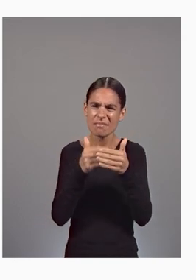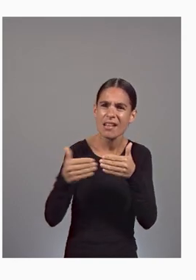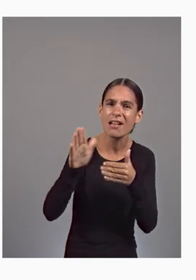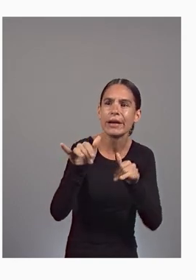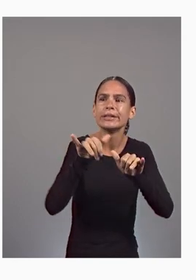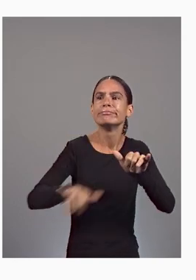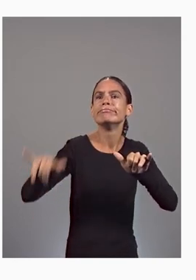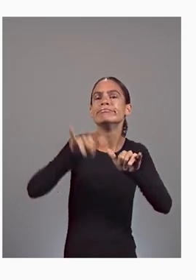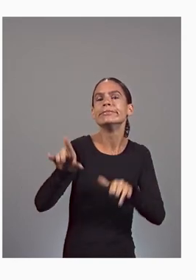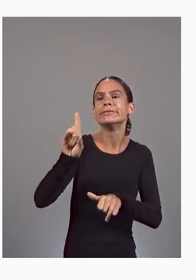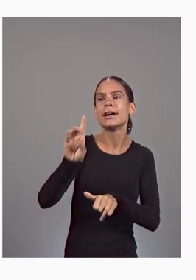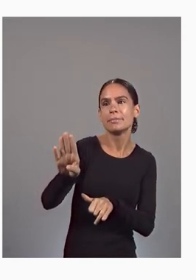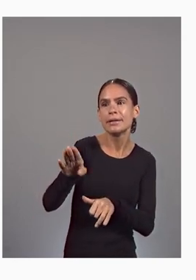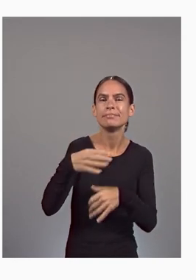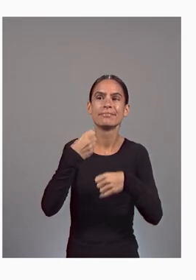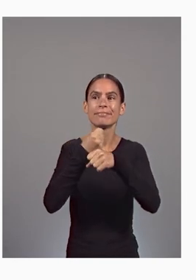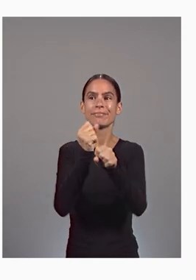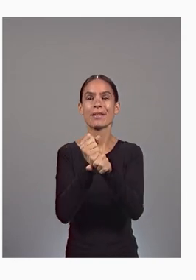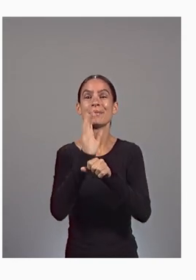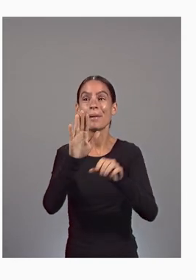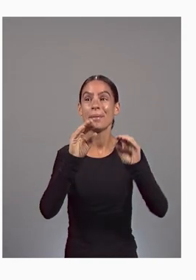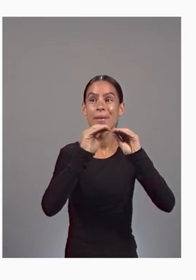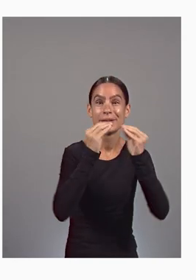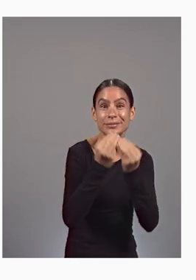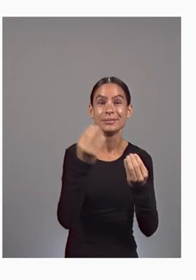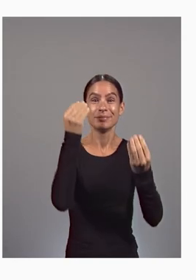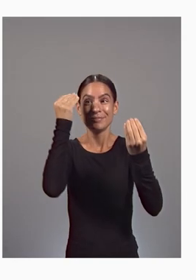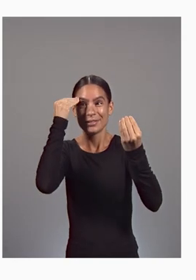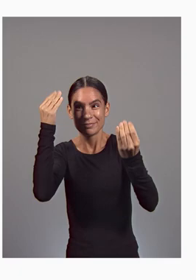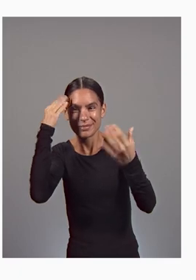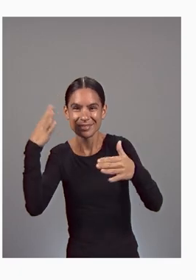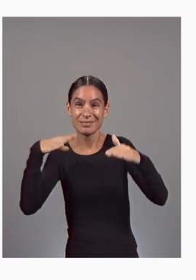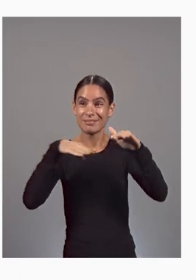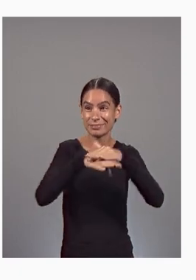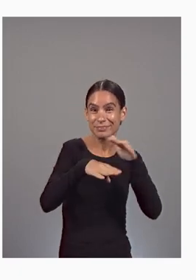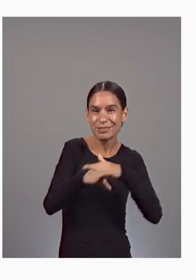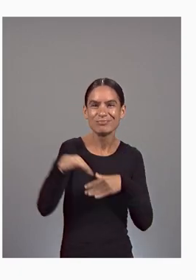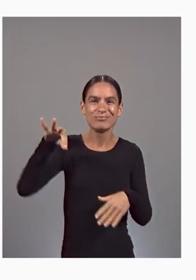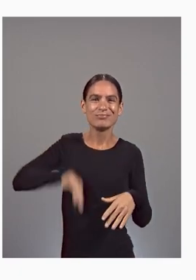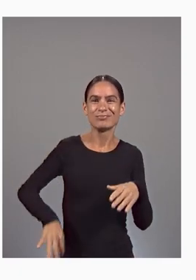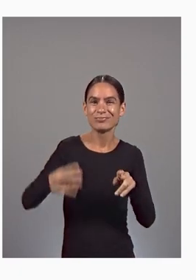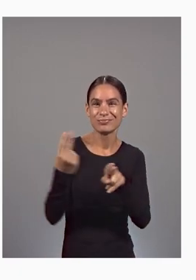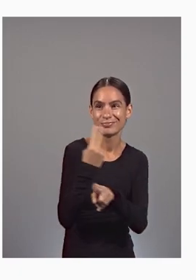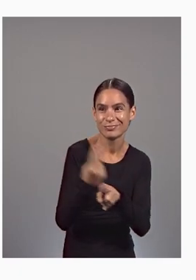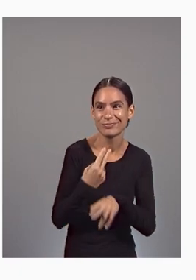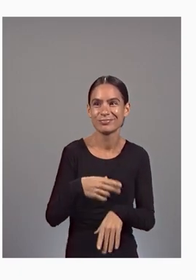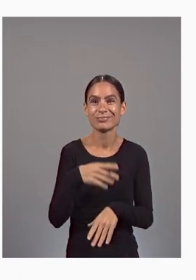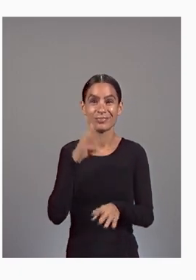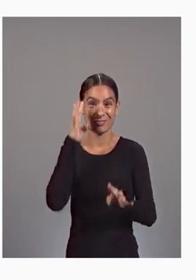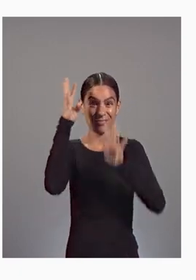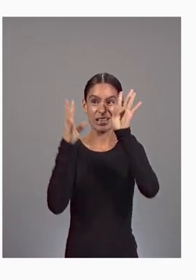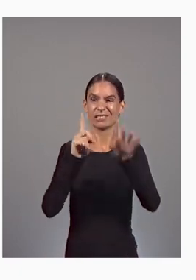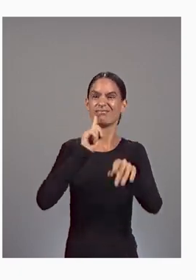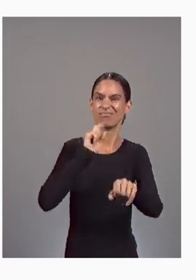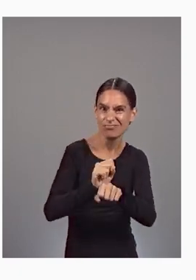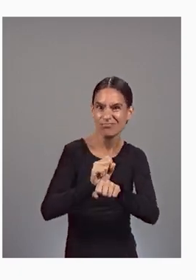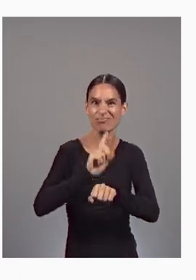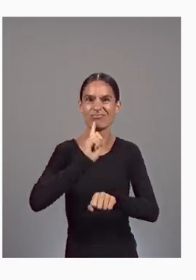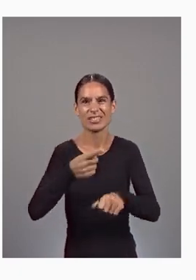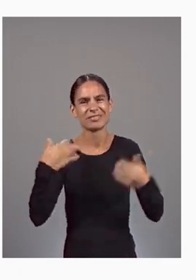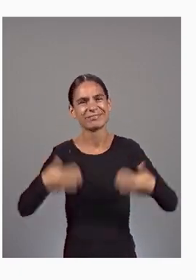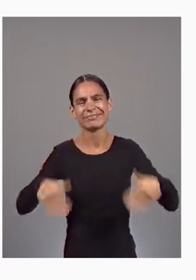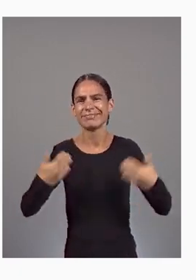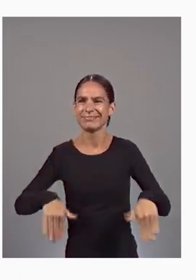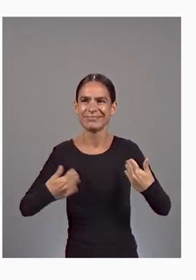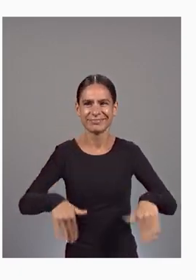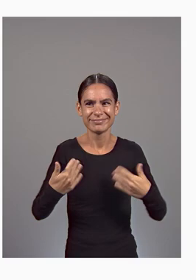organization's information accessible and useful. Bringing this innovation to business will be revolutionary, just like navigating a city